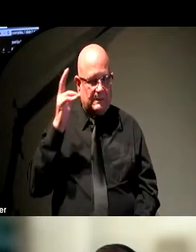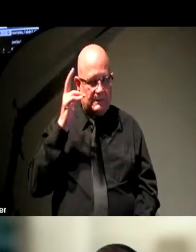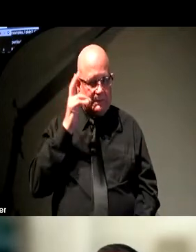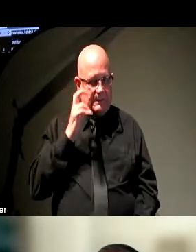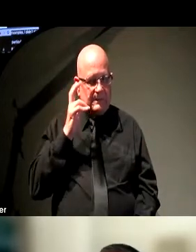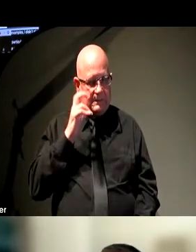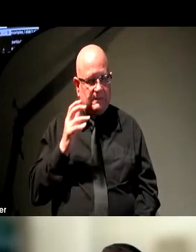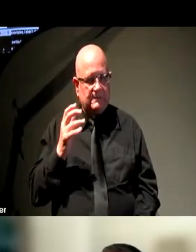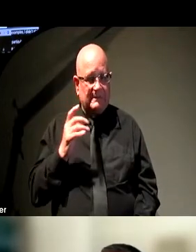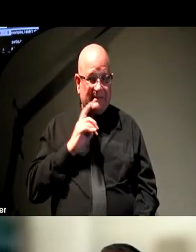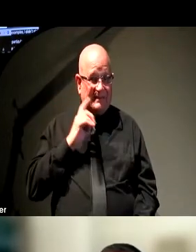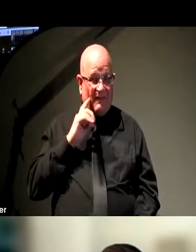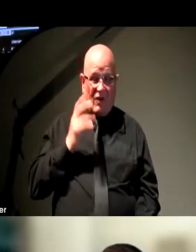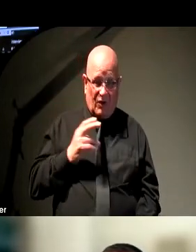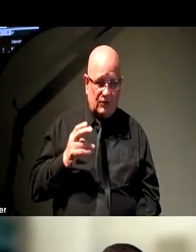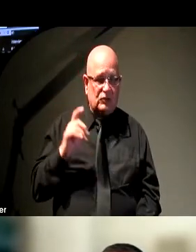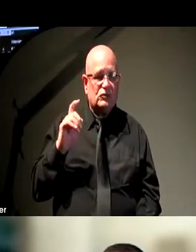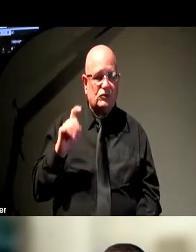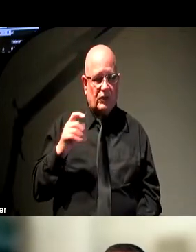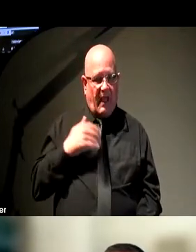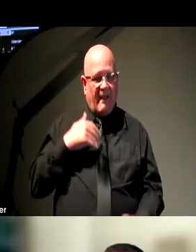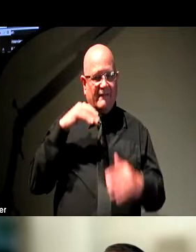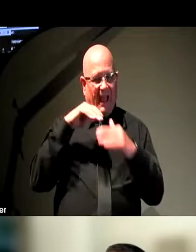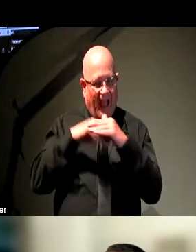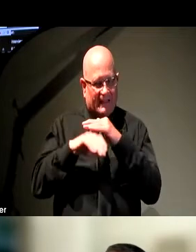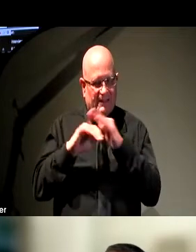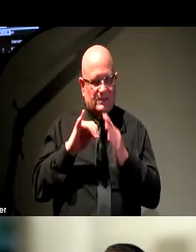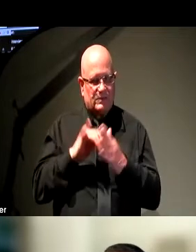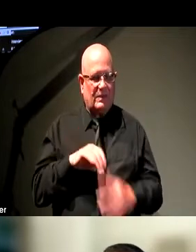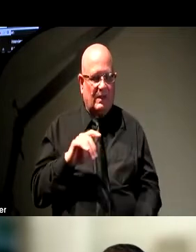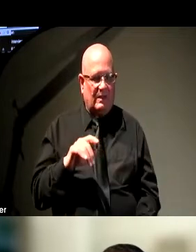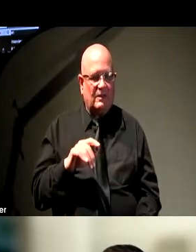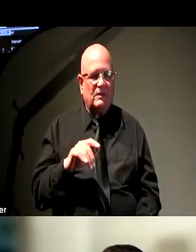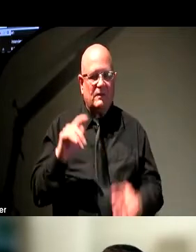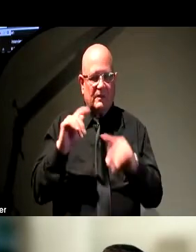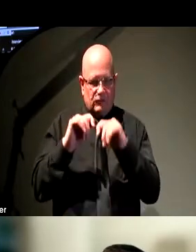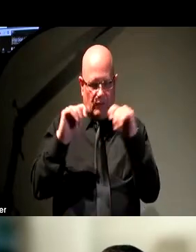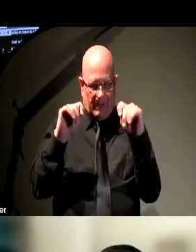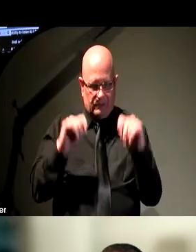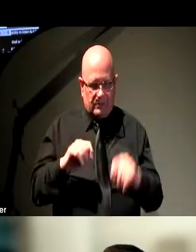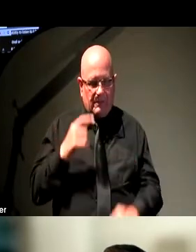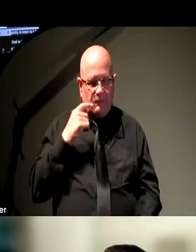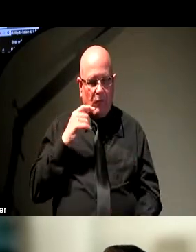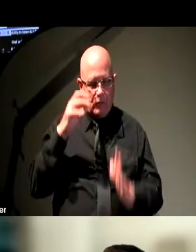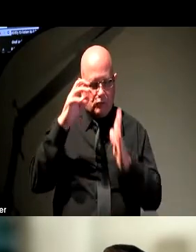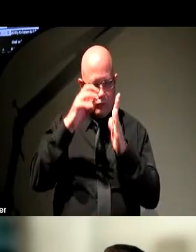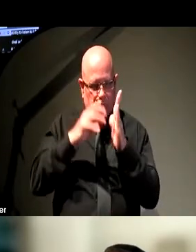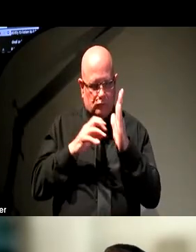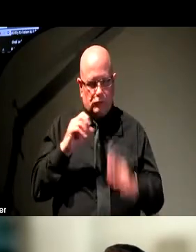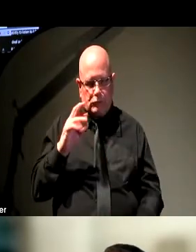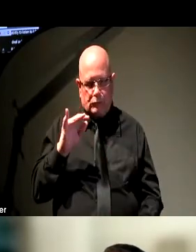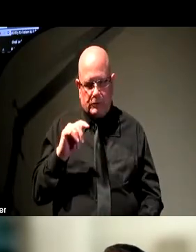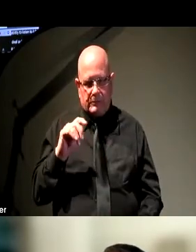if you're deaf or hard of hearing, you should have a transcript available. So a transcript for Strictly Audio looks very much like this. We've